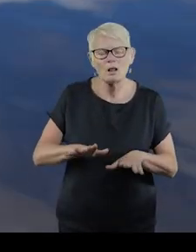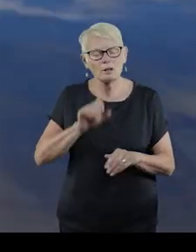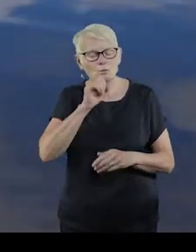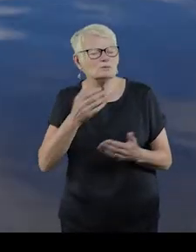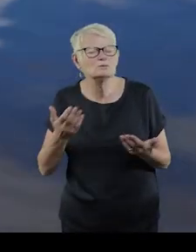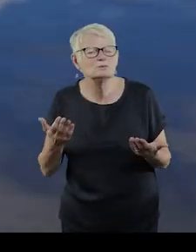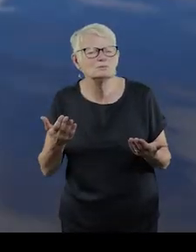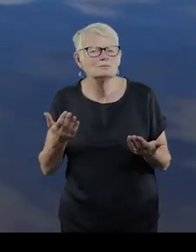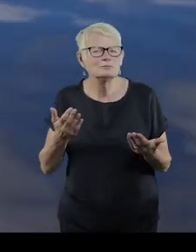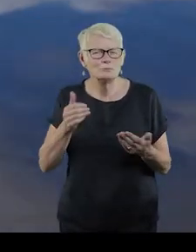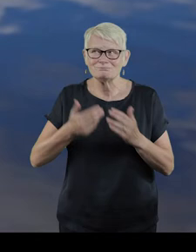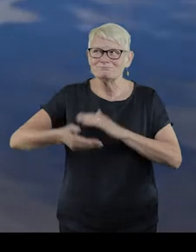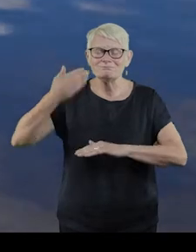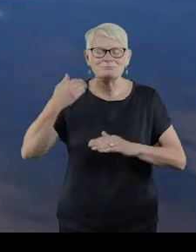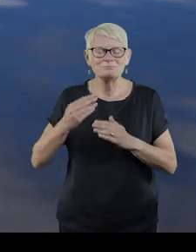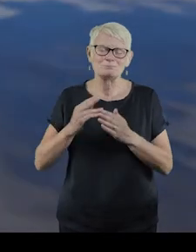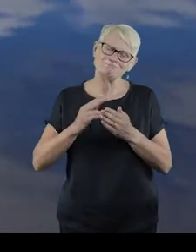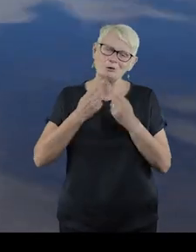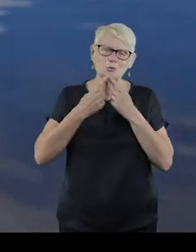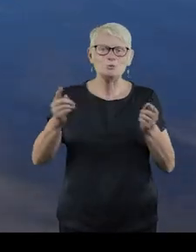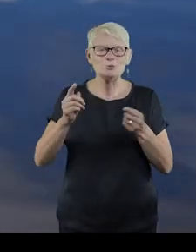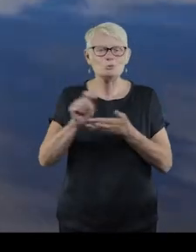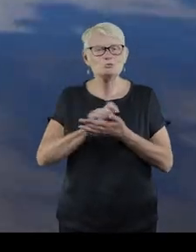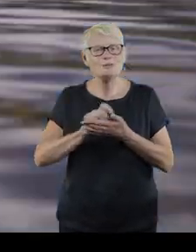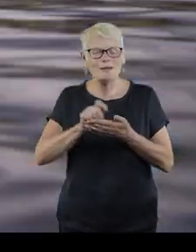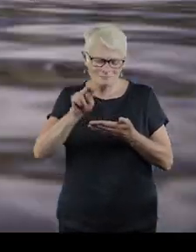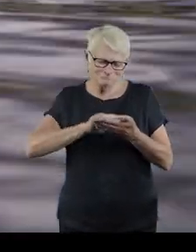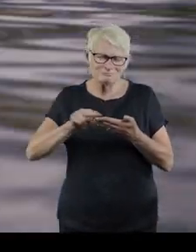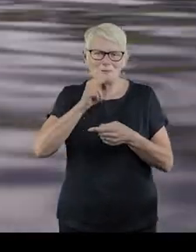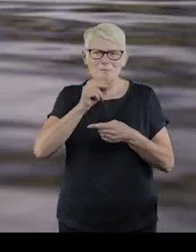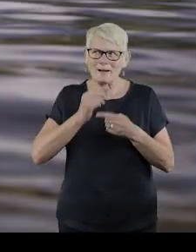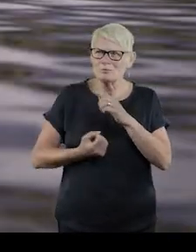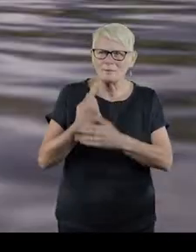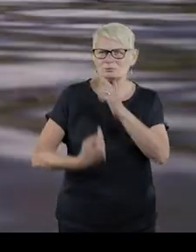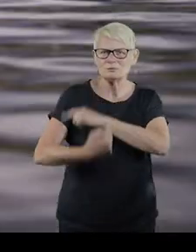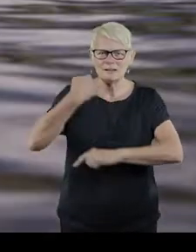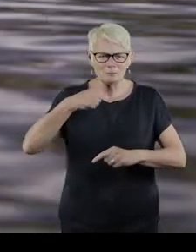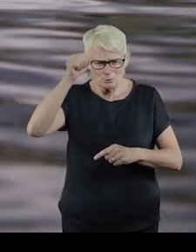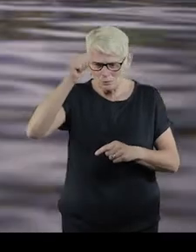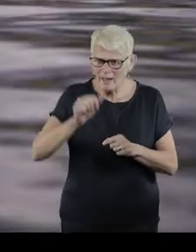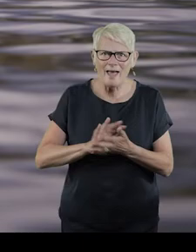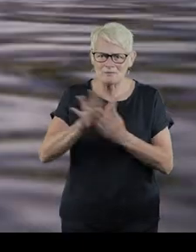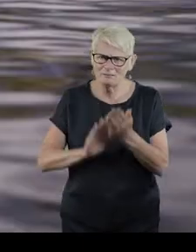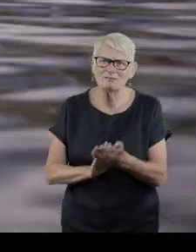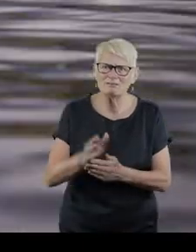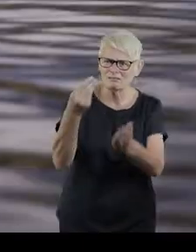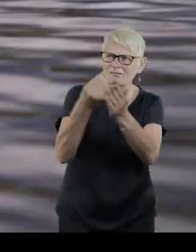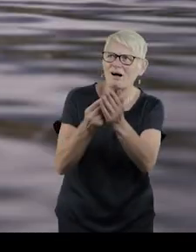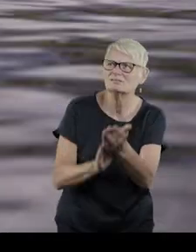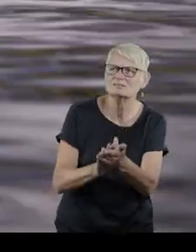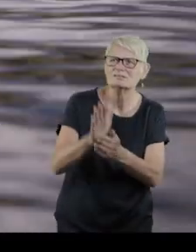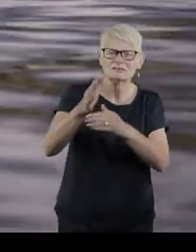What happened to the newsreader, when Brexit, austerity, inflation, soaring prices, food and fuel